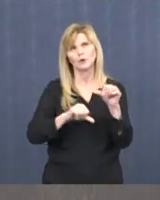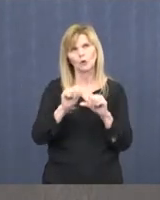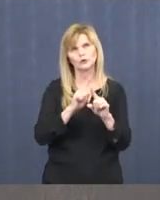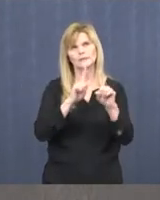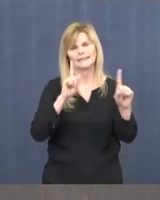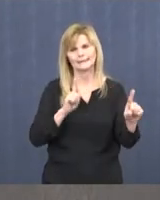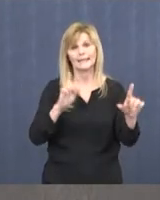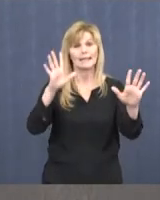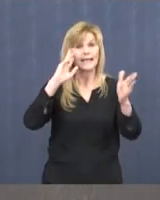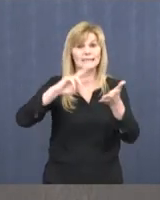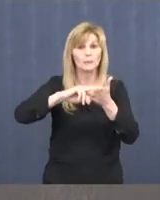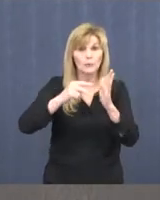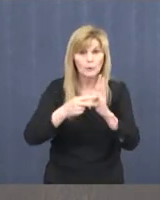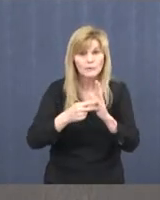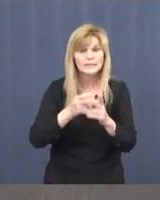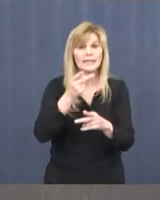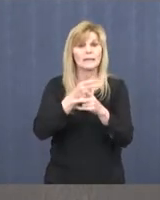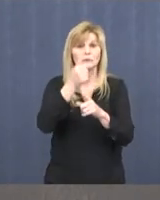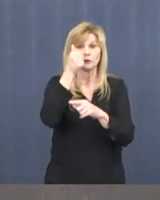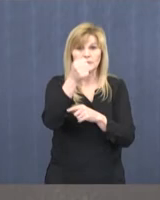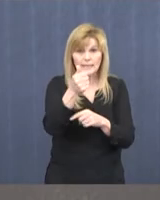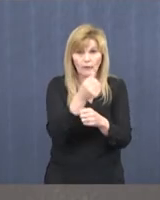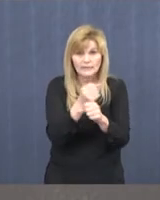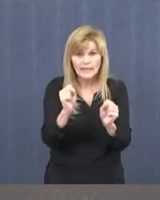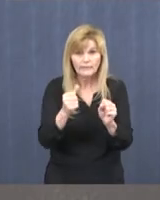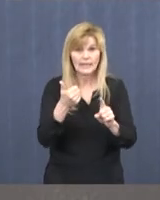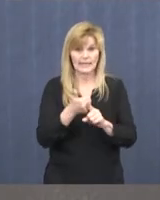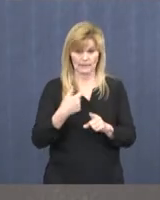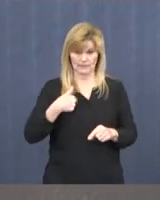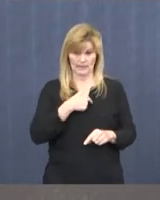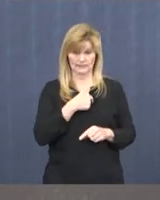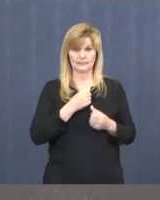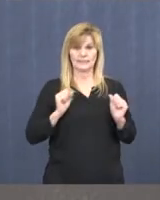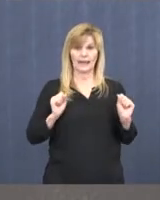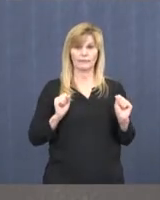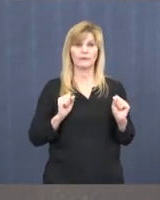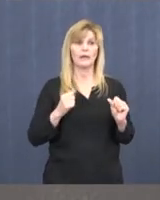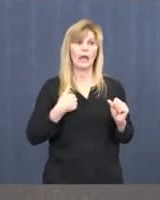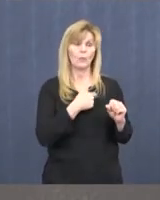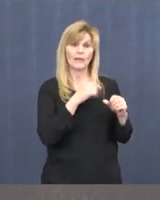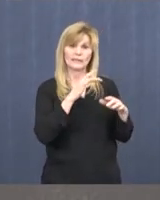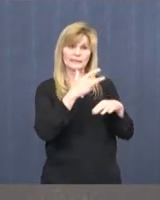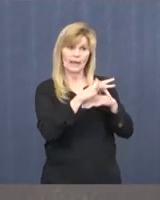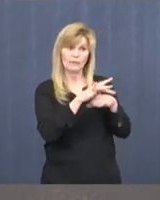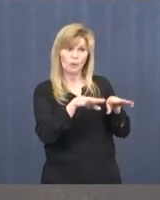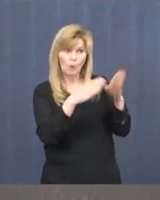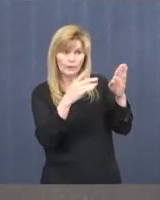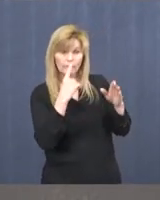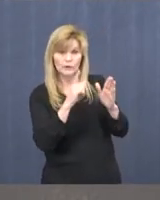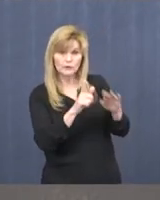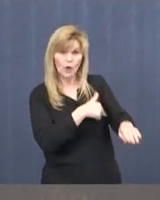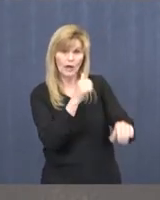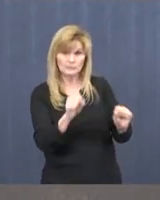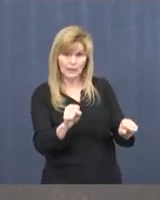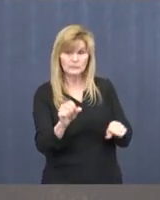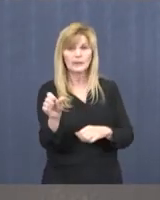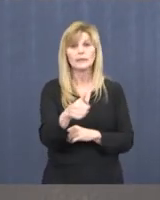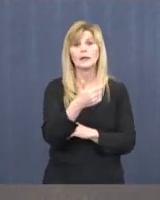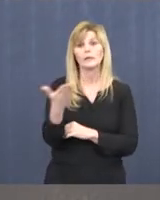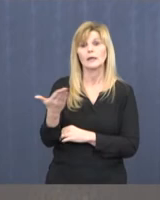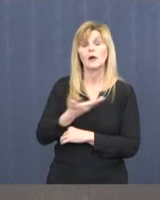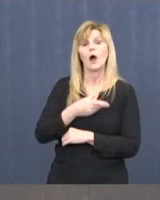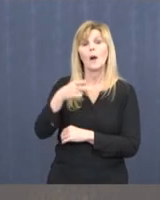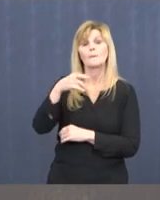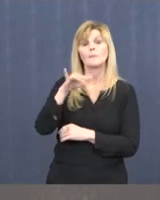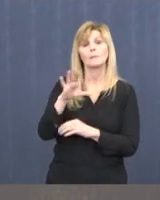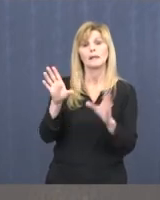It keeps you safe. It keeps our staff safe, and it makes sure we can keep our doors open as long as reasonably possible. Another thing, our public meetings